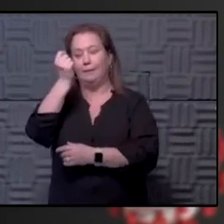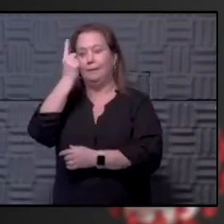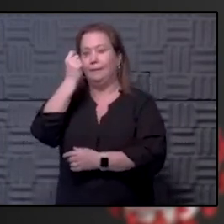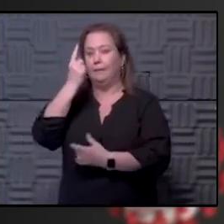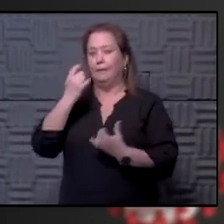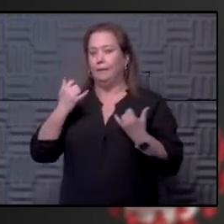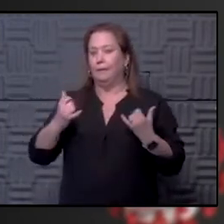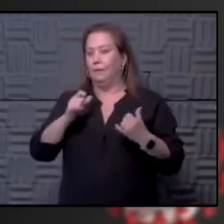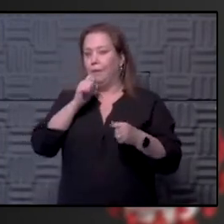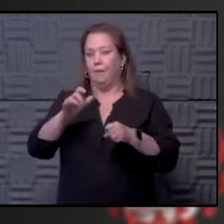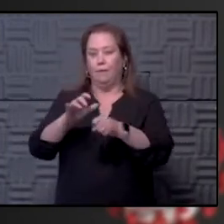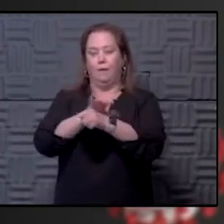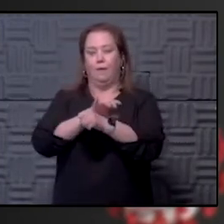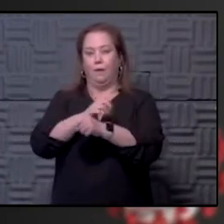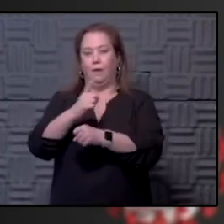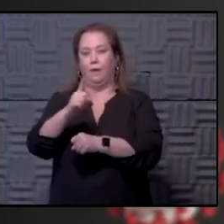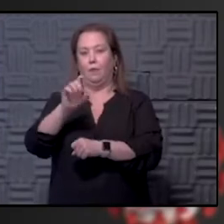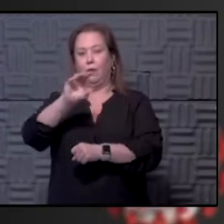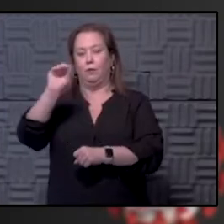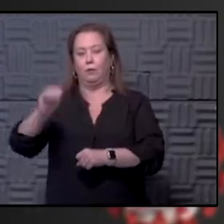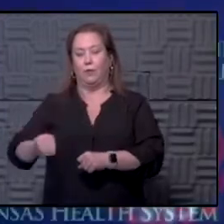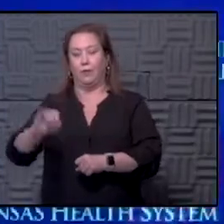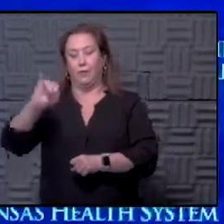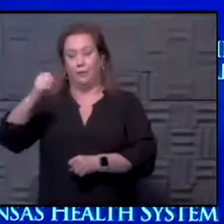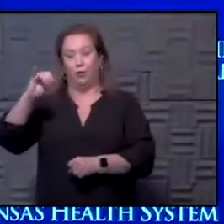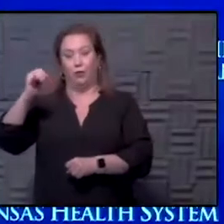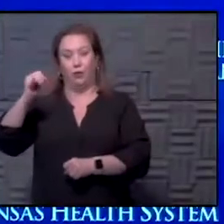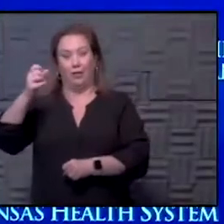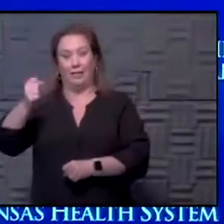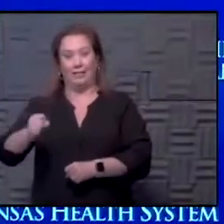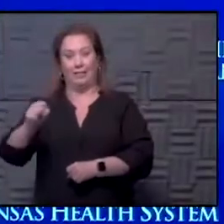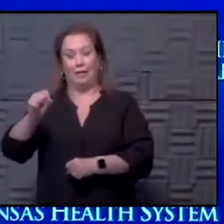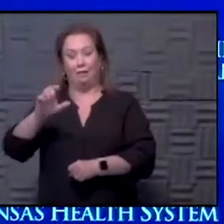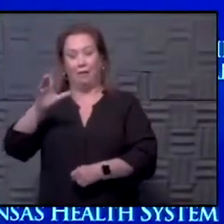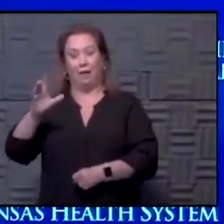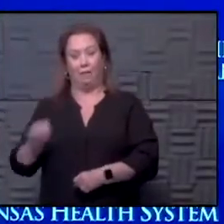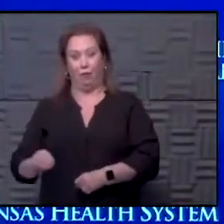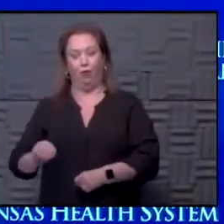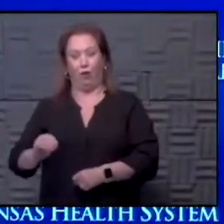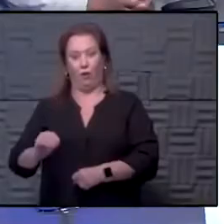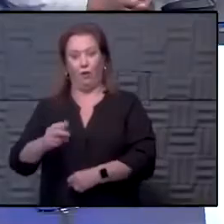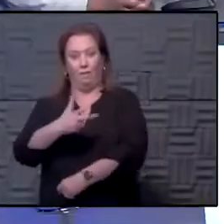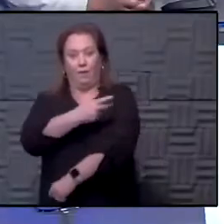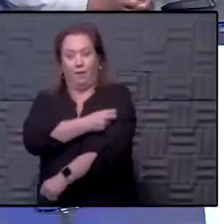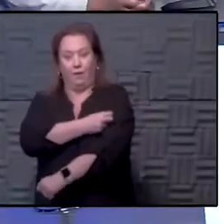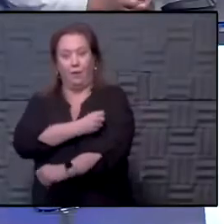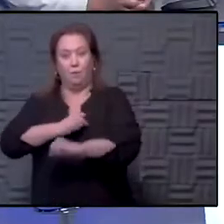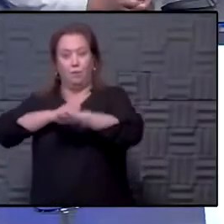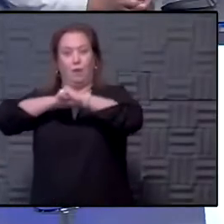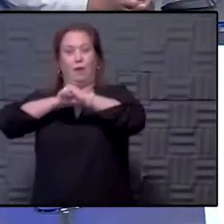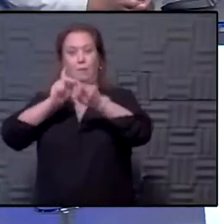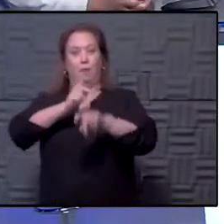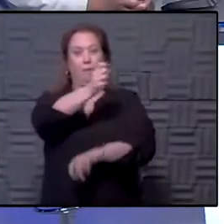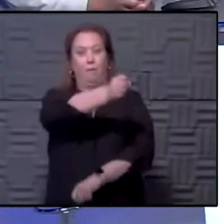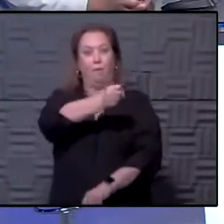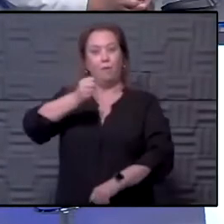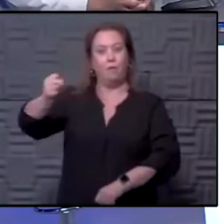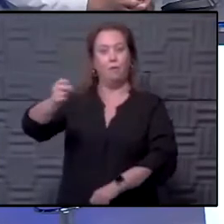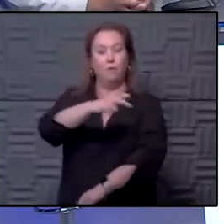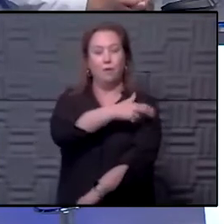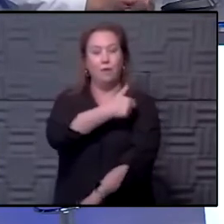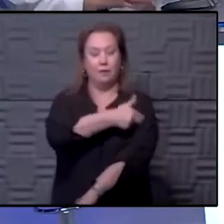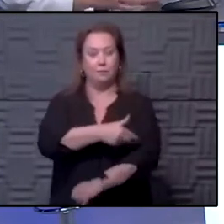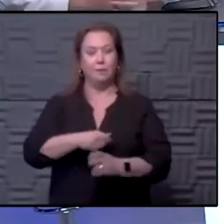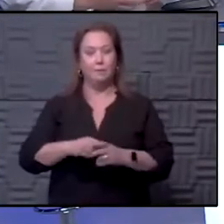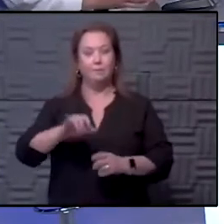But it looks like the J&J data in South Africa demonstrated that it did keep people out of the hospital. Yeah. We do have kind of